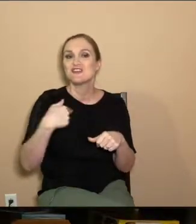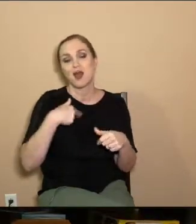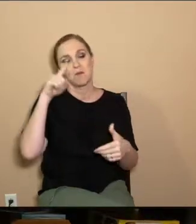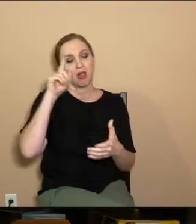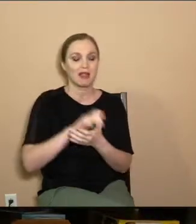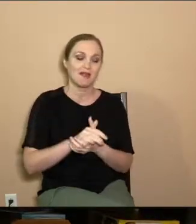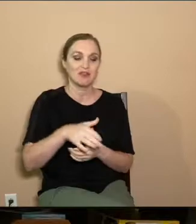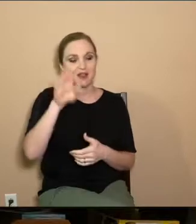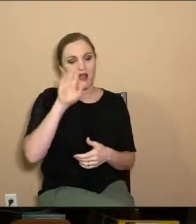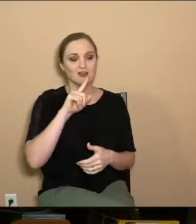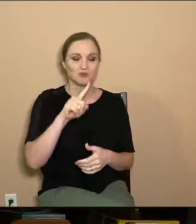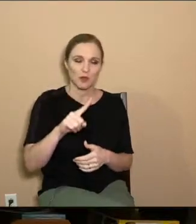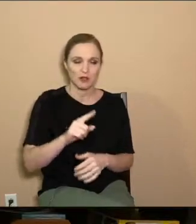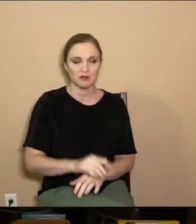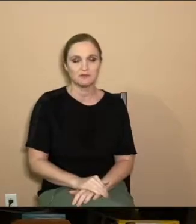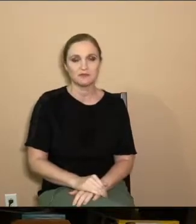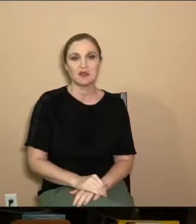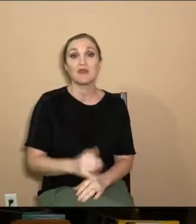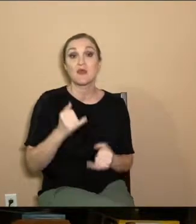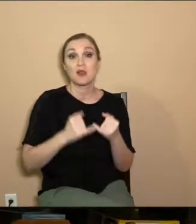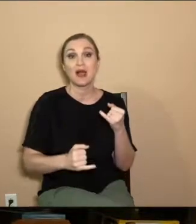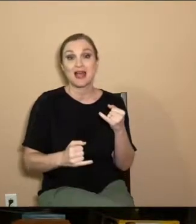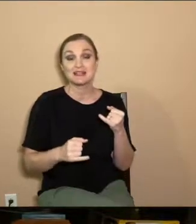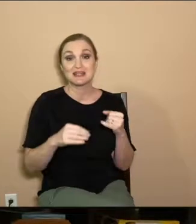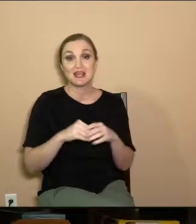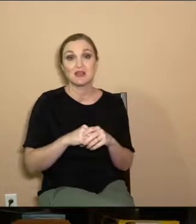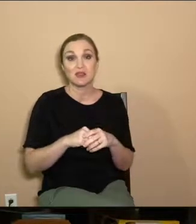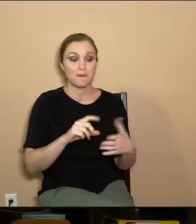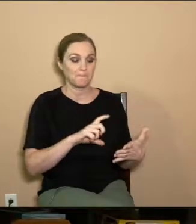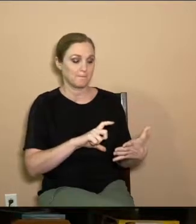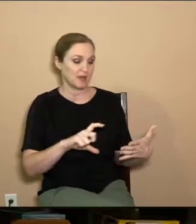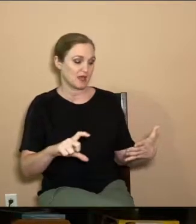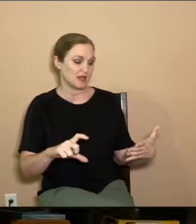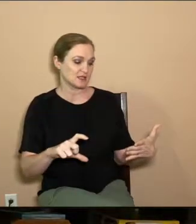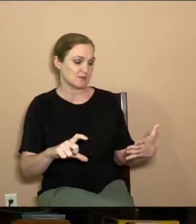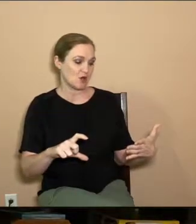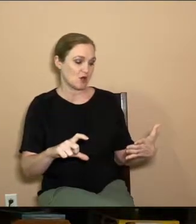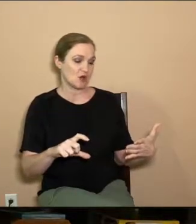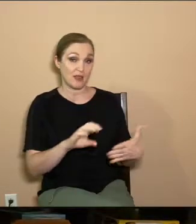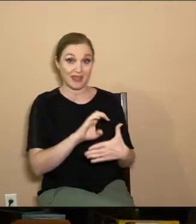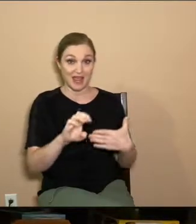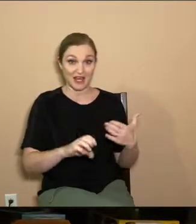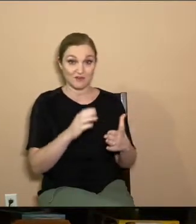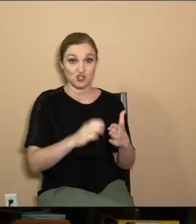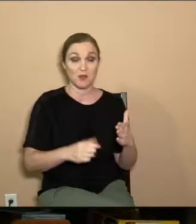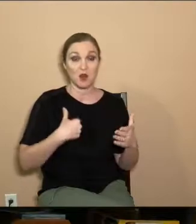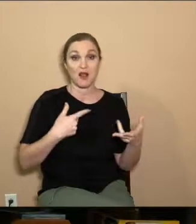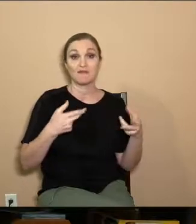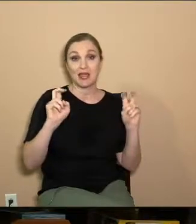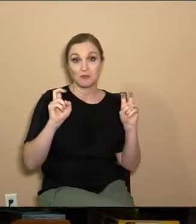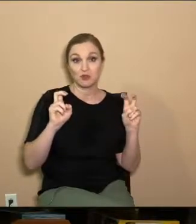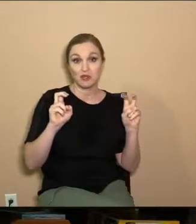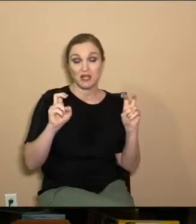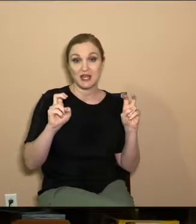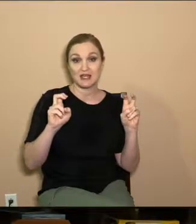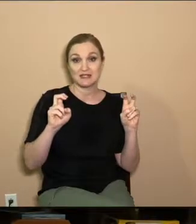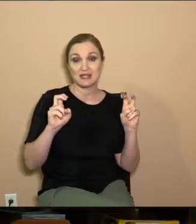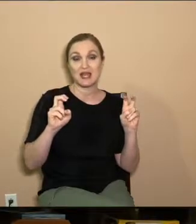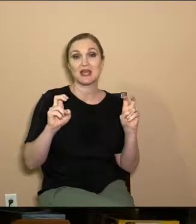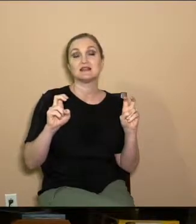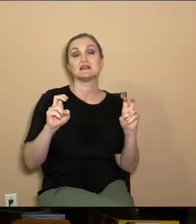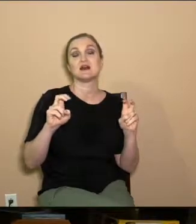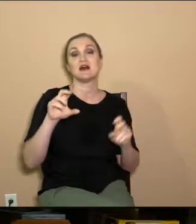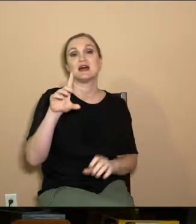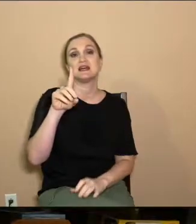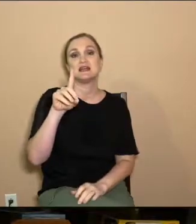And then finally, in the longest part, at the end of this chapter, I have labeled this as dynamic faith, where